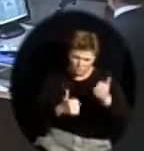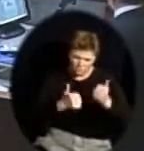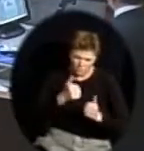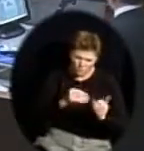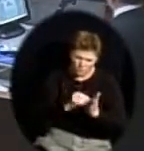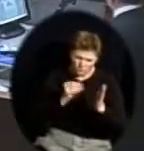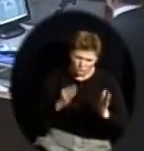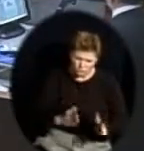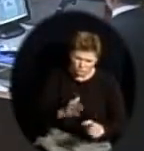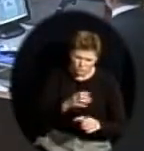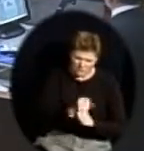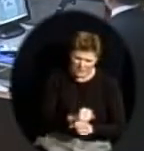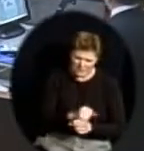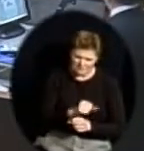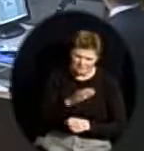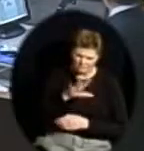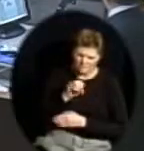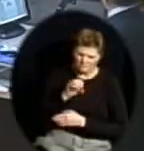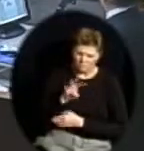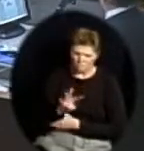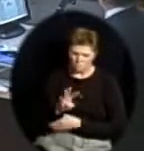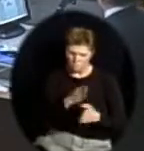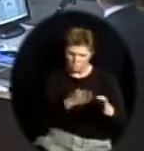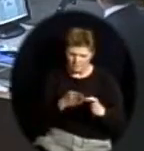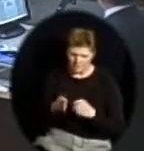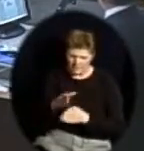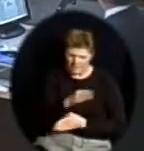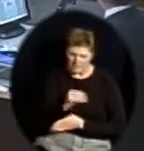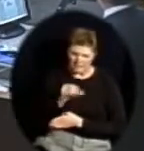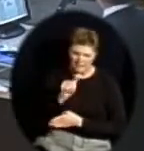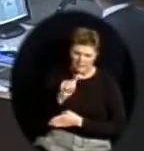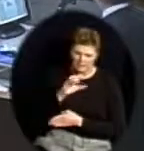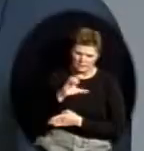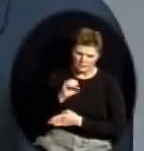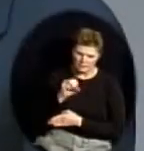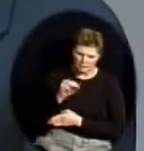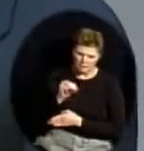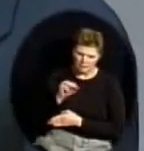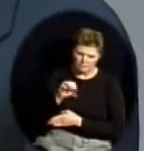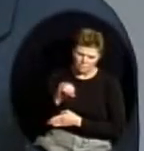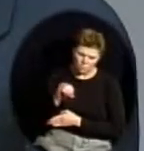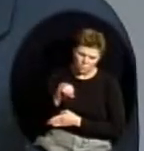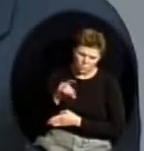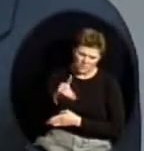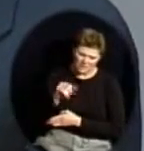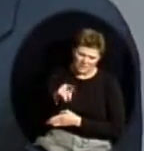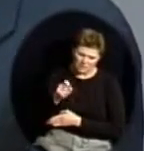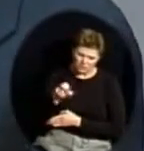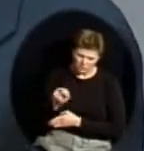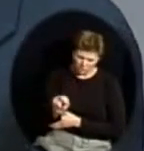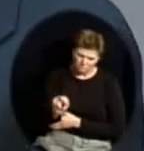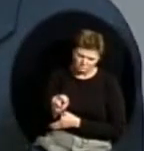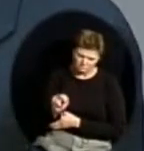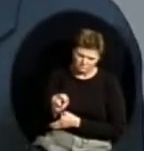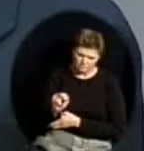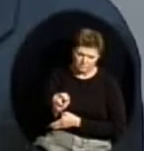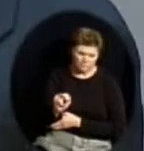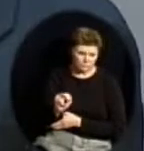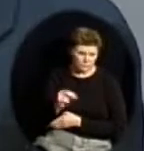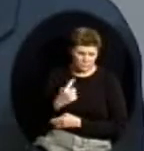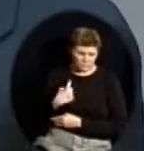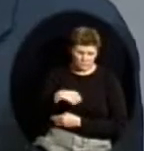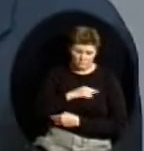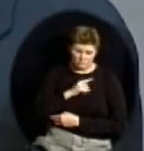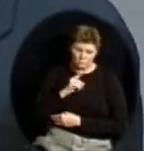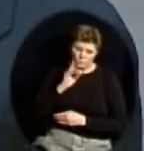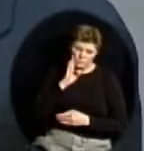and the accommodation that's drawn for that plan? A building level team, and that team is similar to a